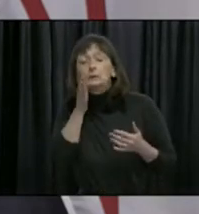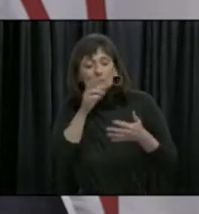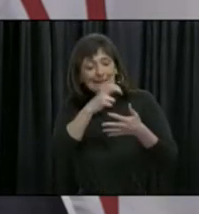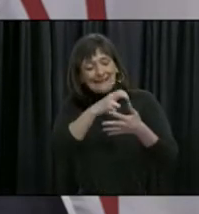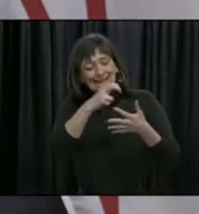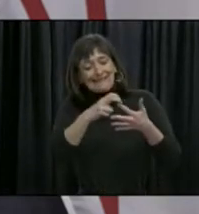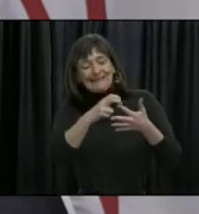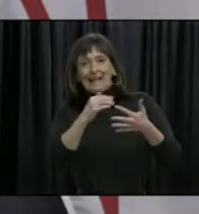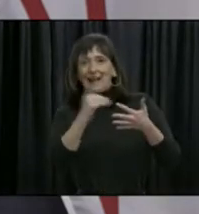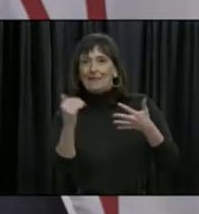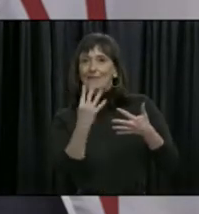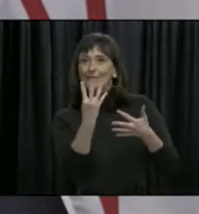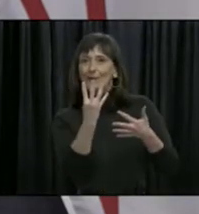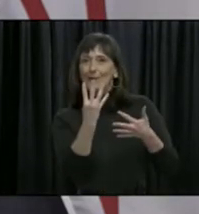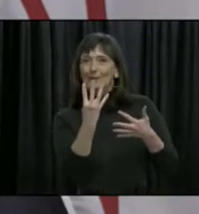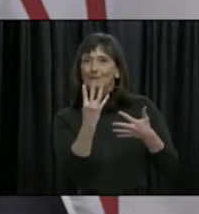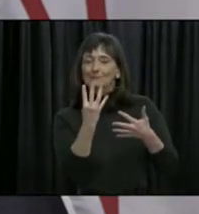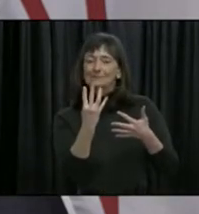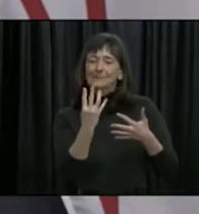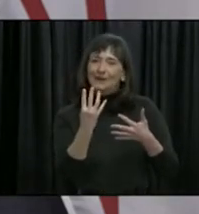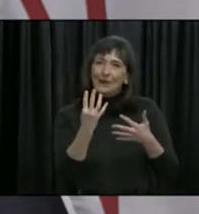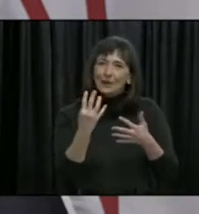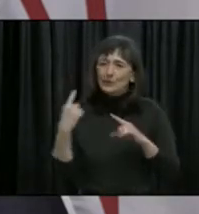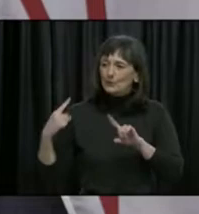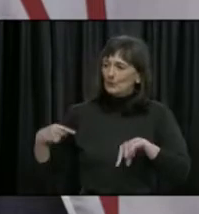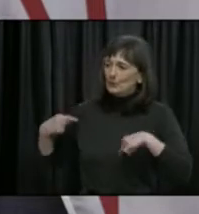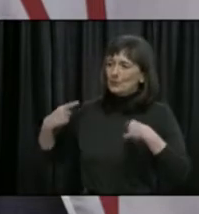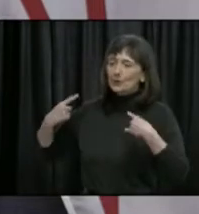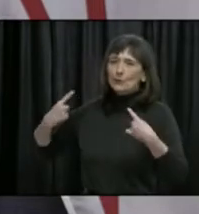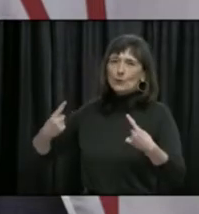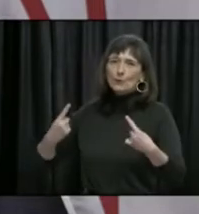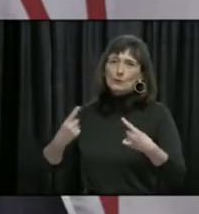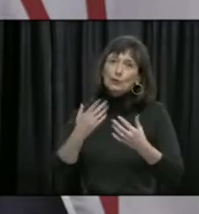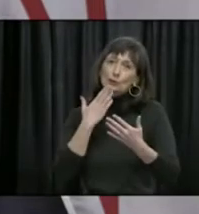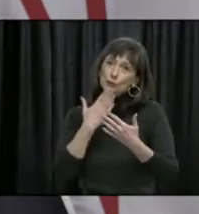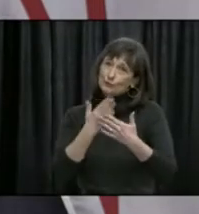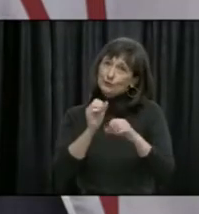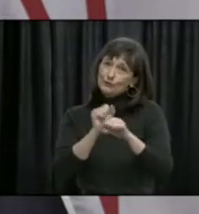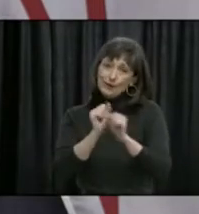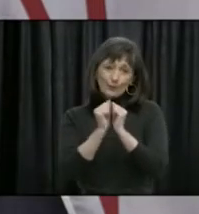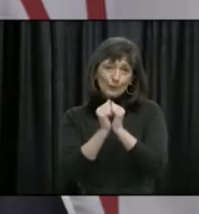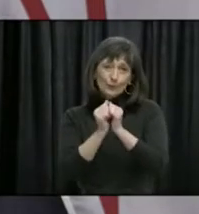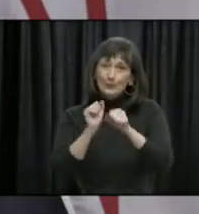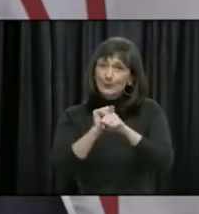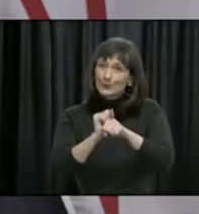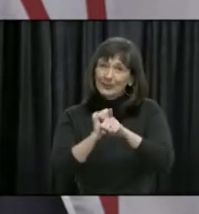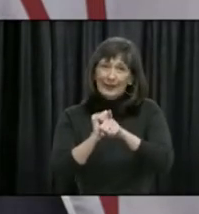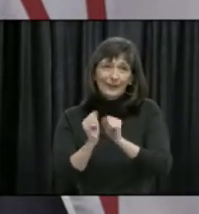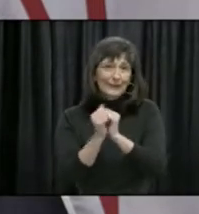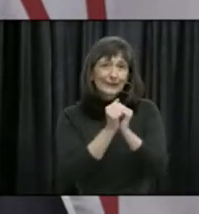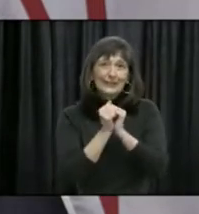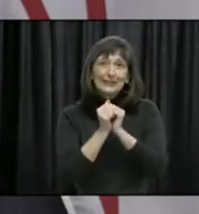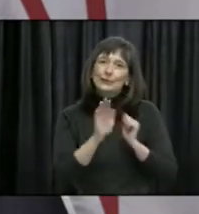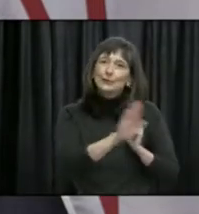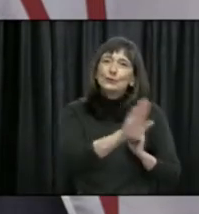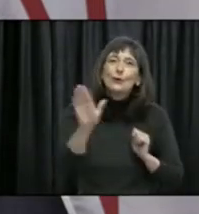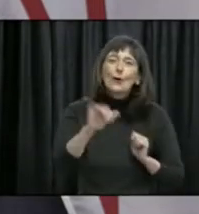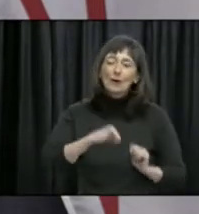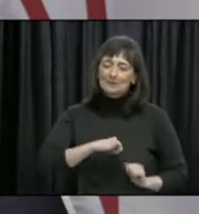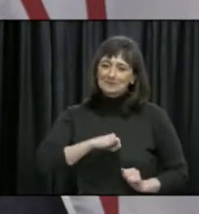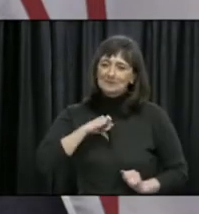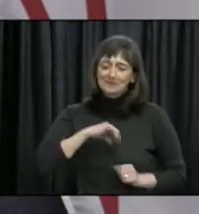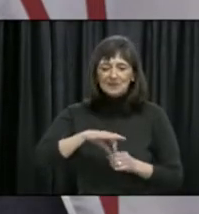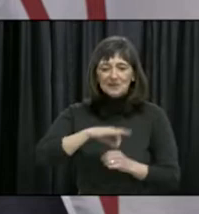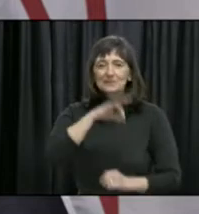once again how proud of how far we have come in this pandemic together. The spirit and tenacity of Newfoundlanders and Labradorians